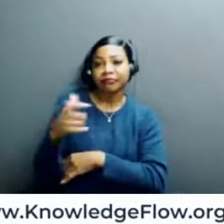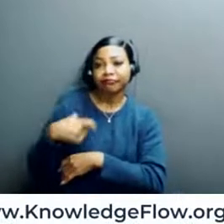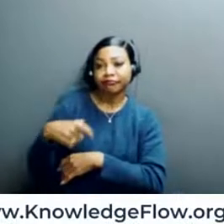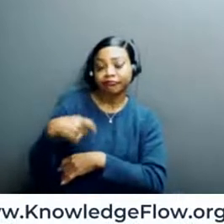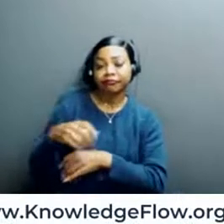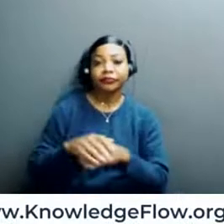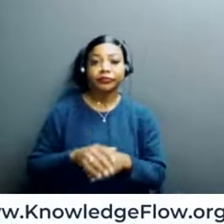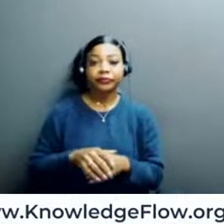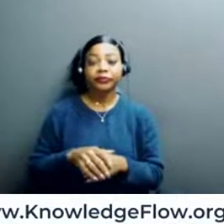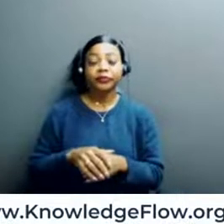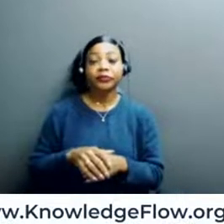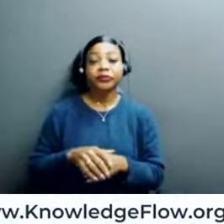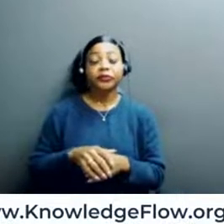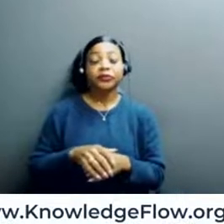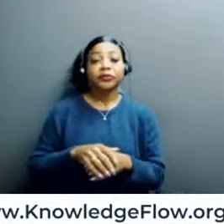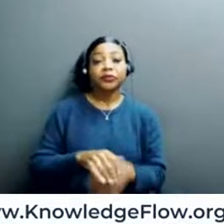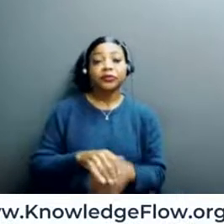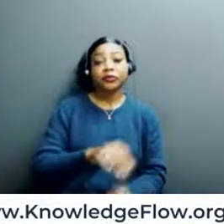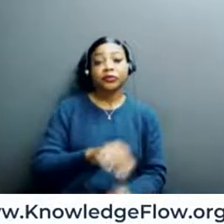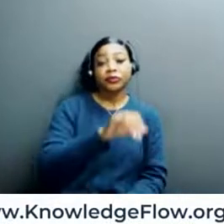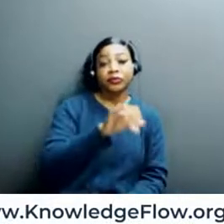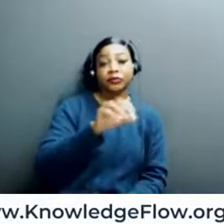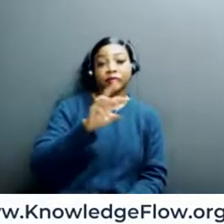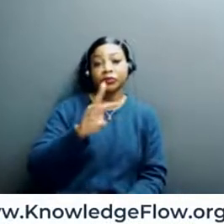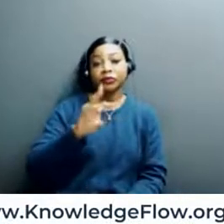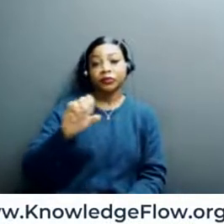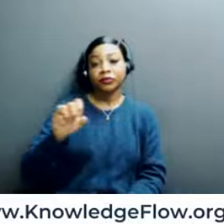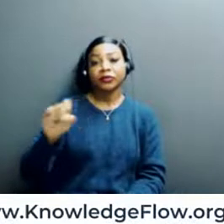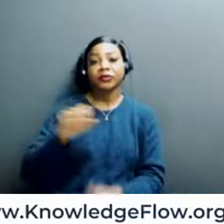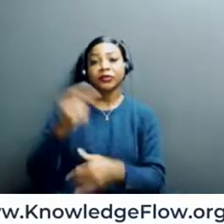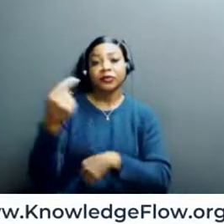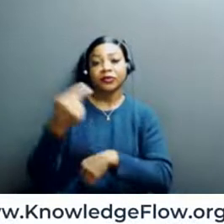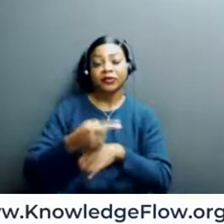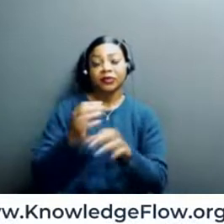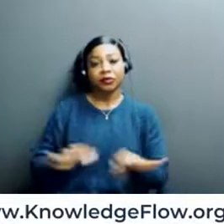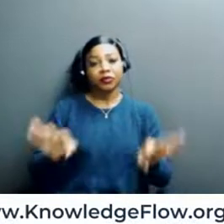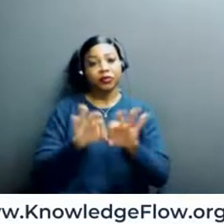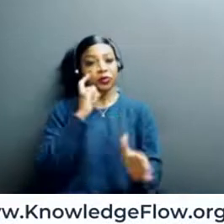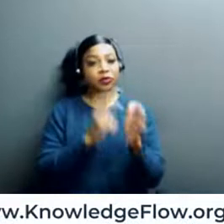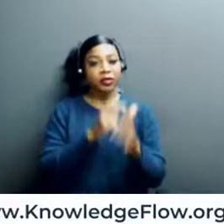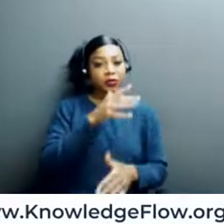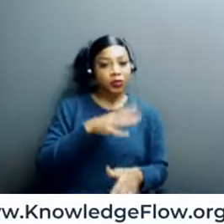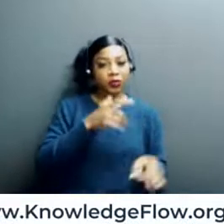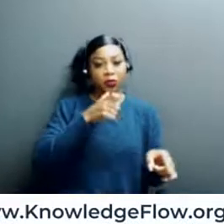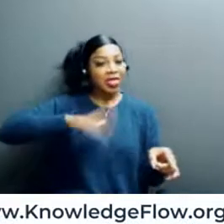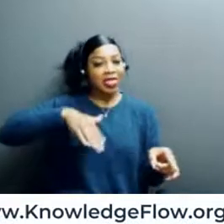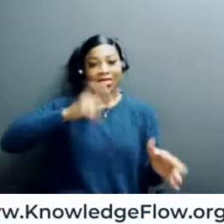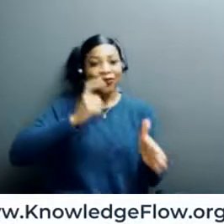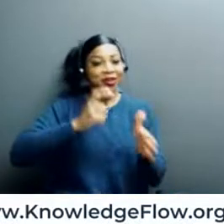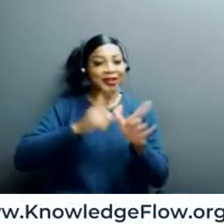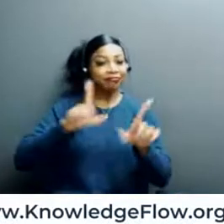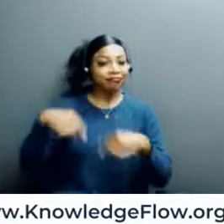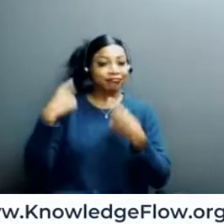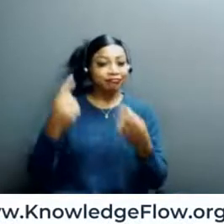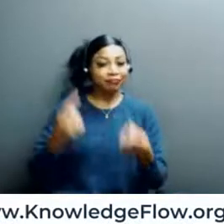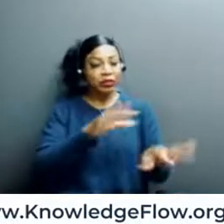with regard to International Women in Cyber Day, it was really important for us to recognize women who haven't been recognized in the industry. So we